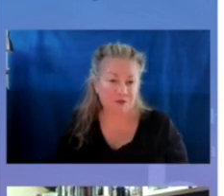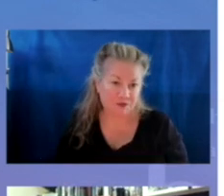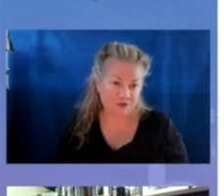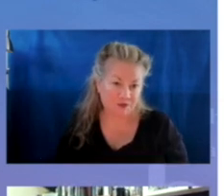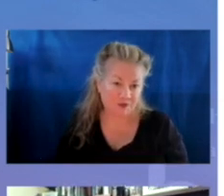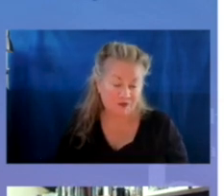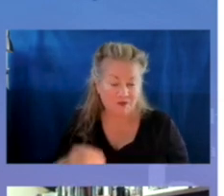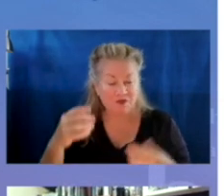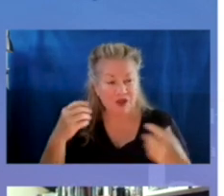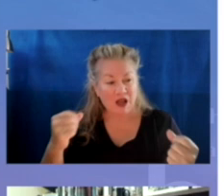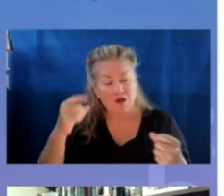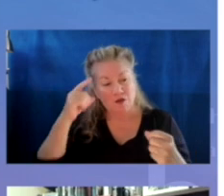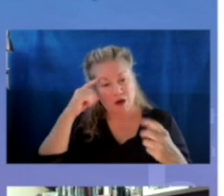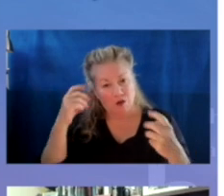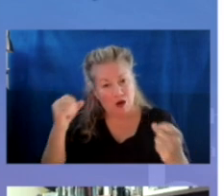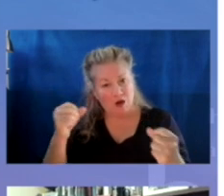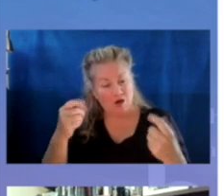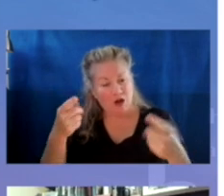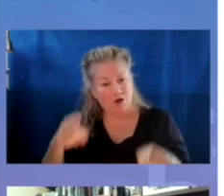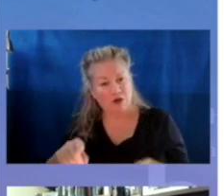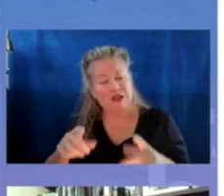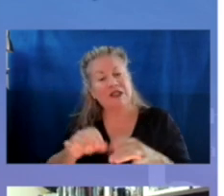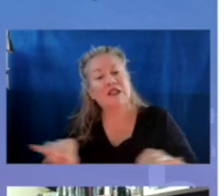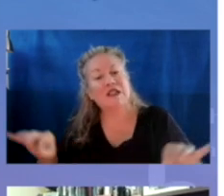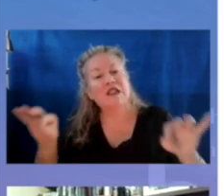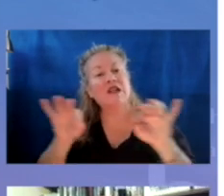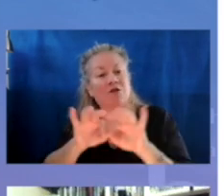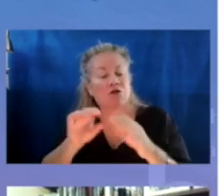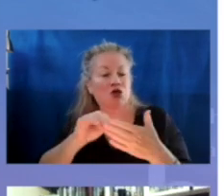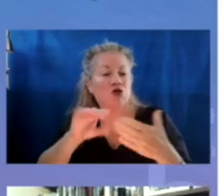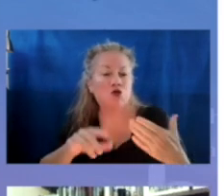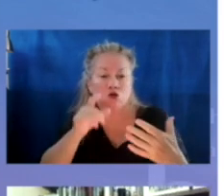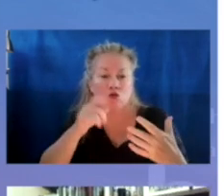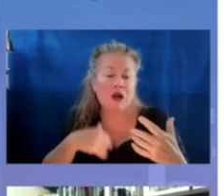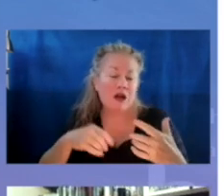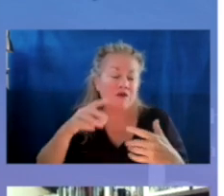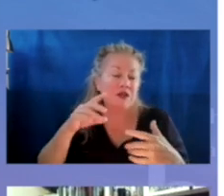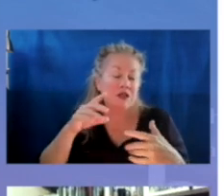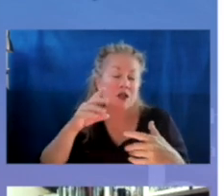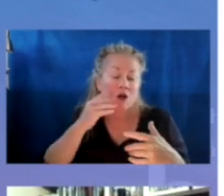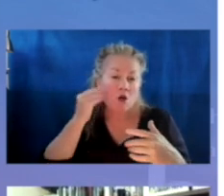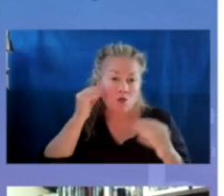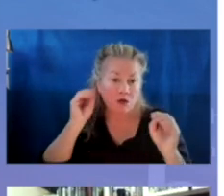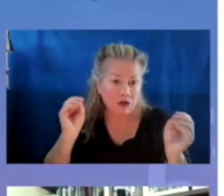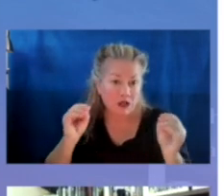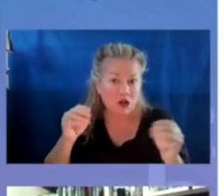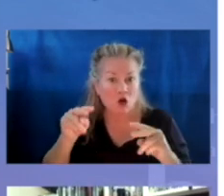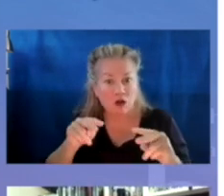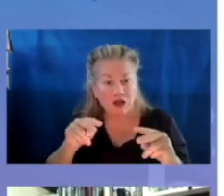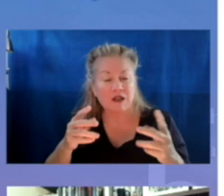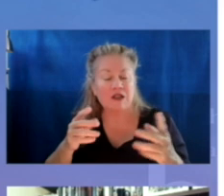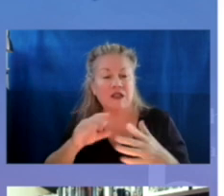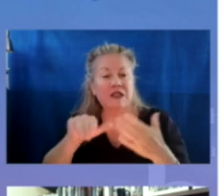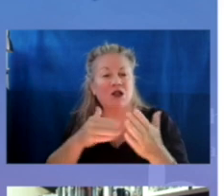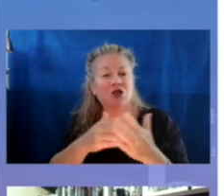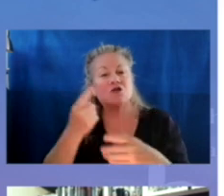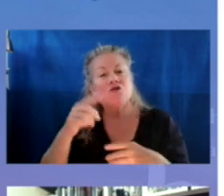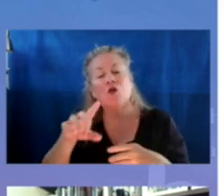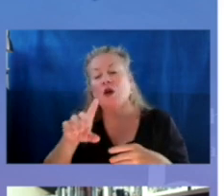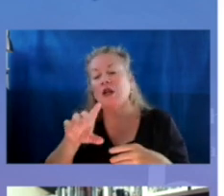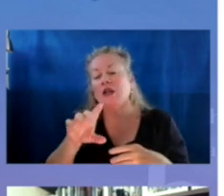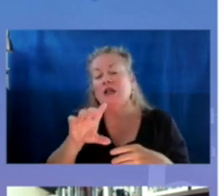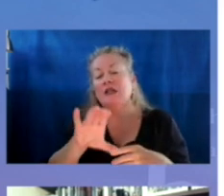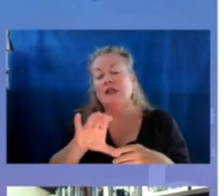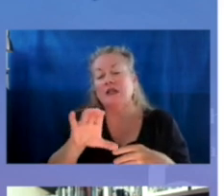Health and mental health consequences are also significant for students who are experiencing homelessness. Looking again here at the Centers for Disease